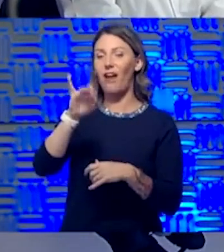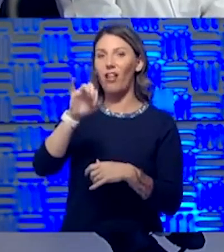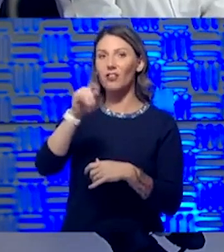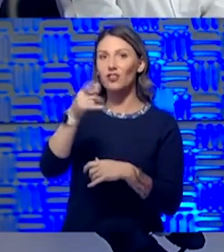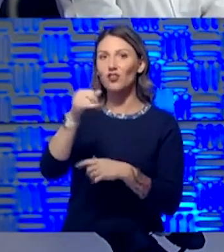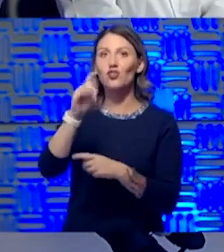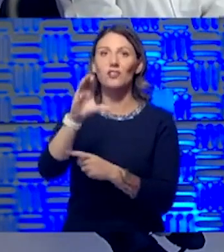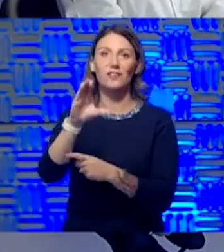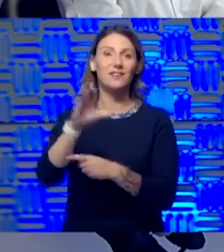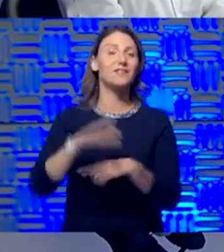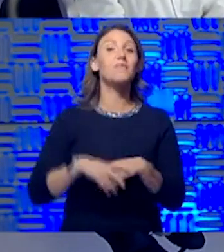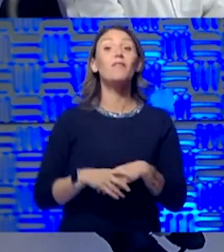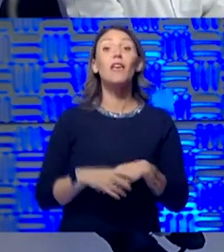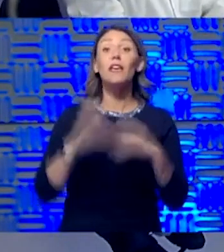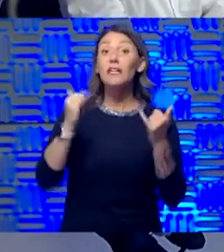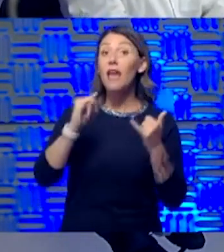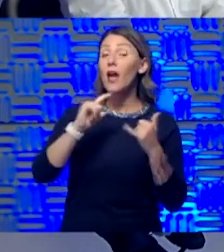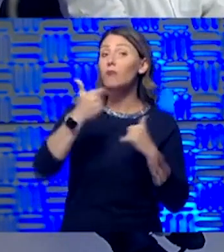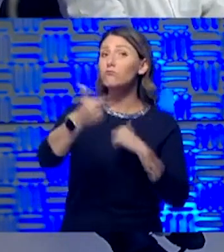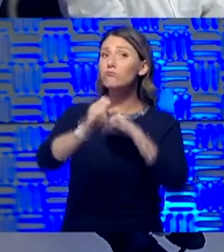questions this morning or if all have questions.